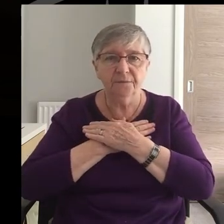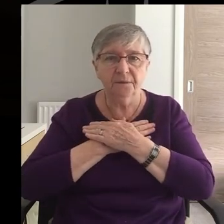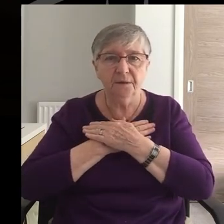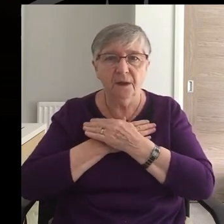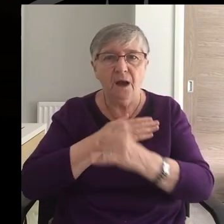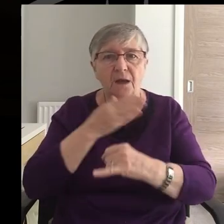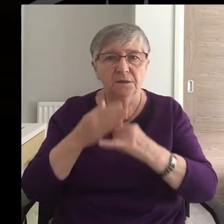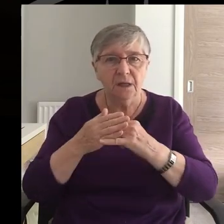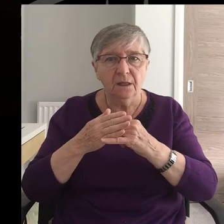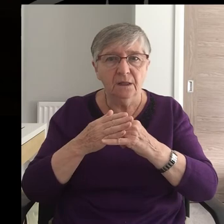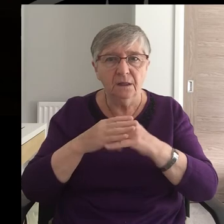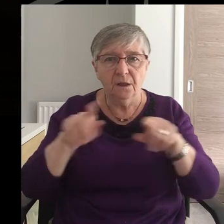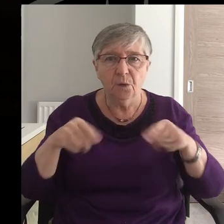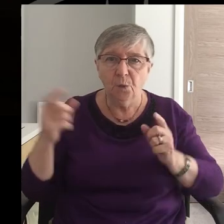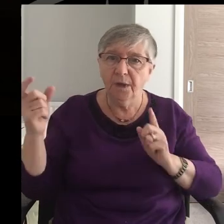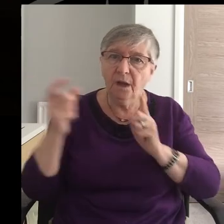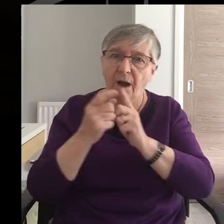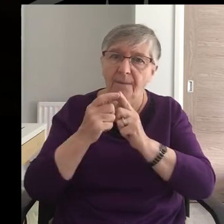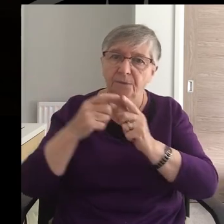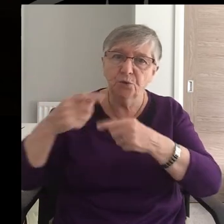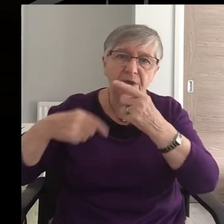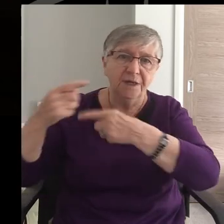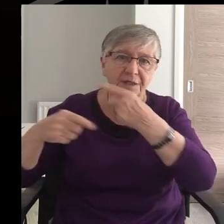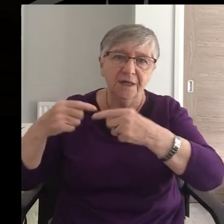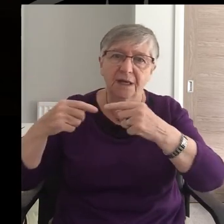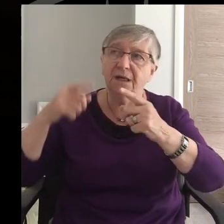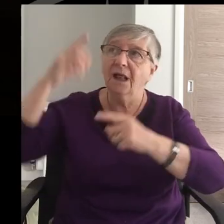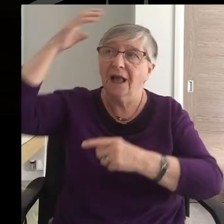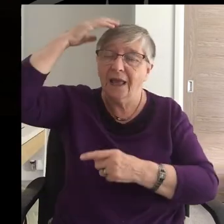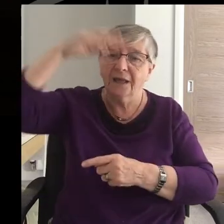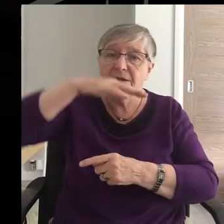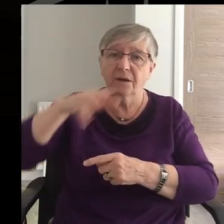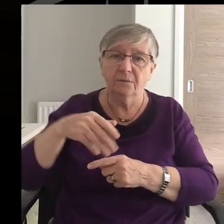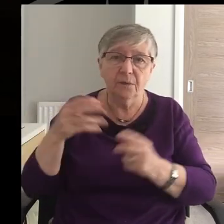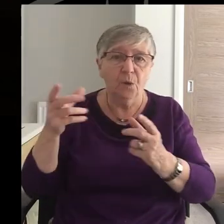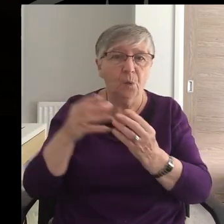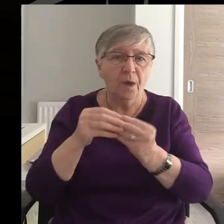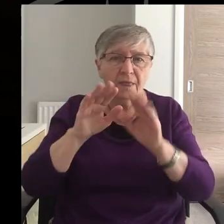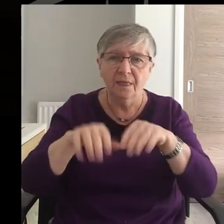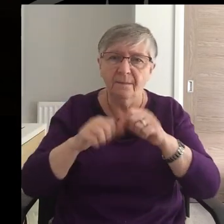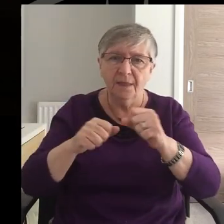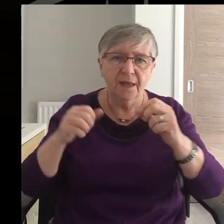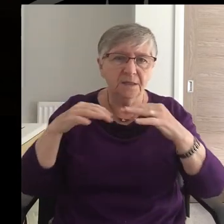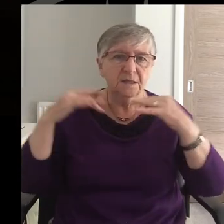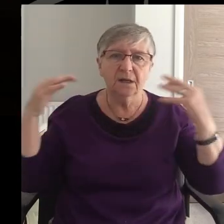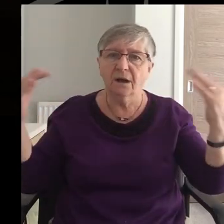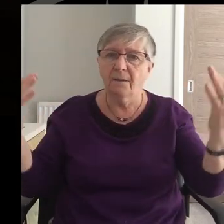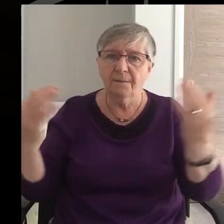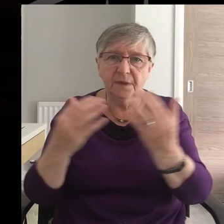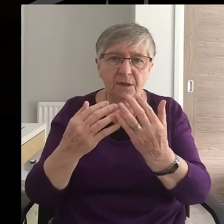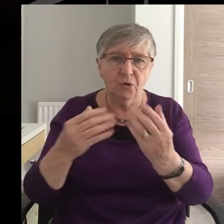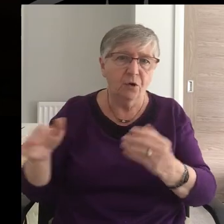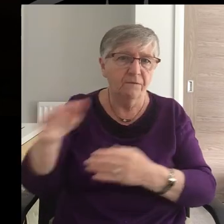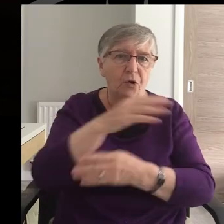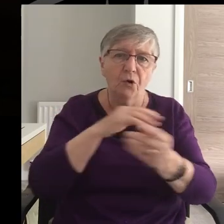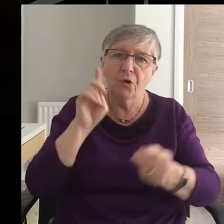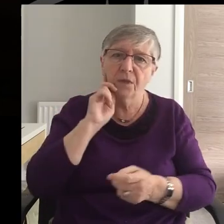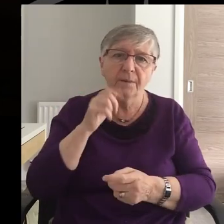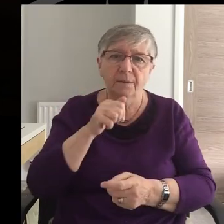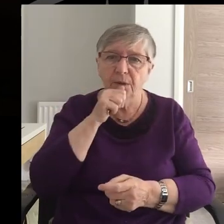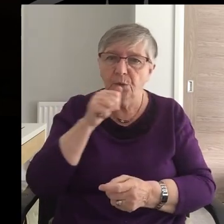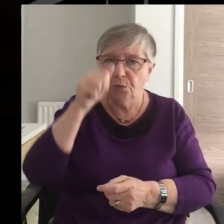Until we come To the eternal kingdom With the blessed company Of all who know And have known him And love him